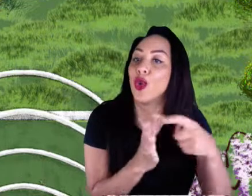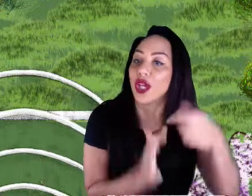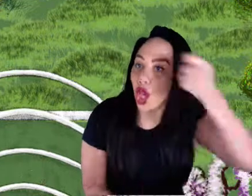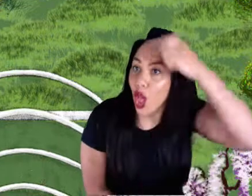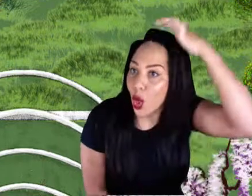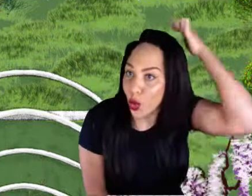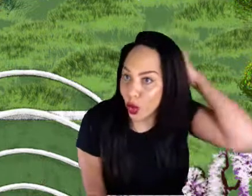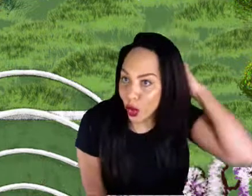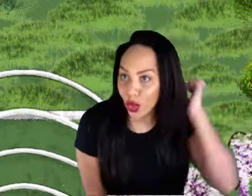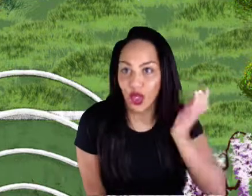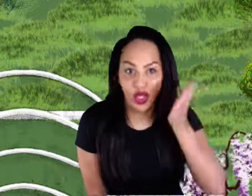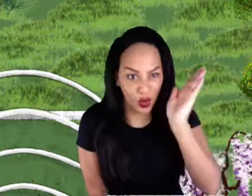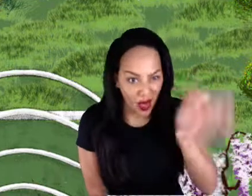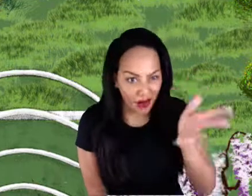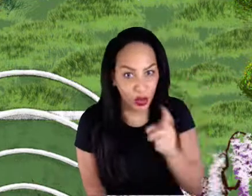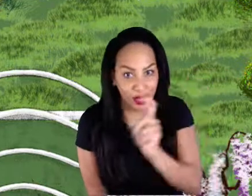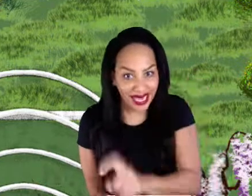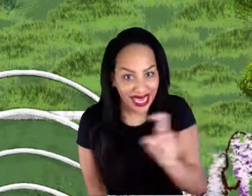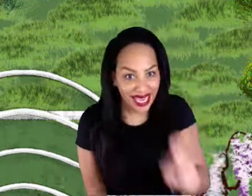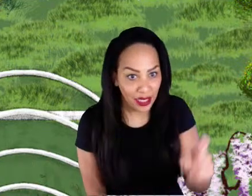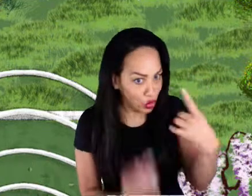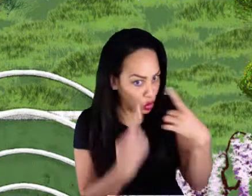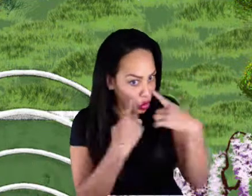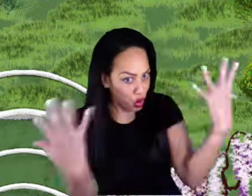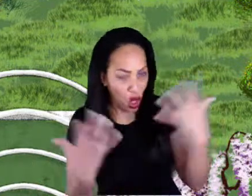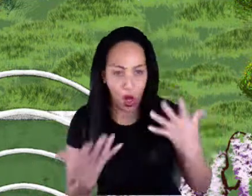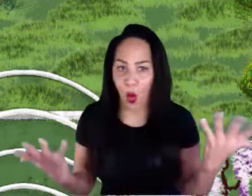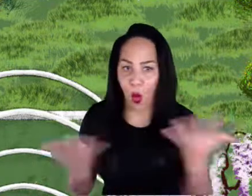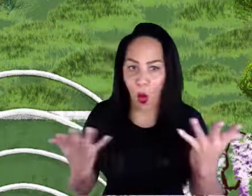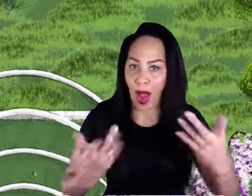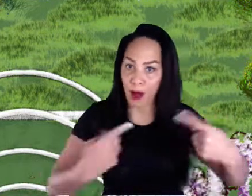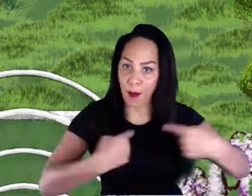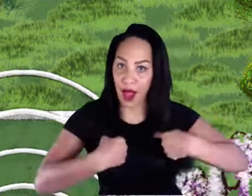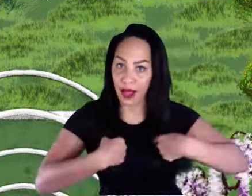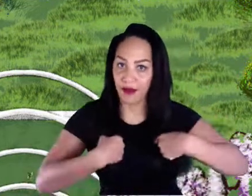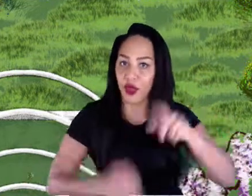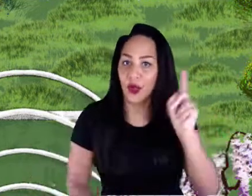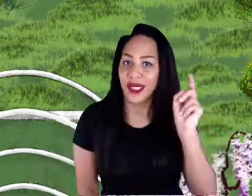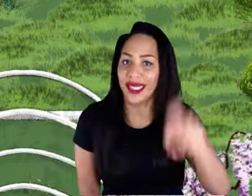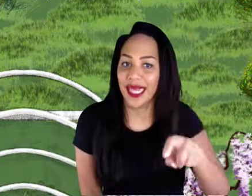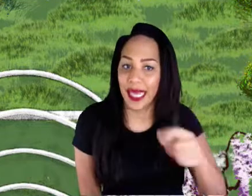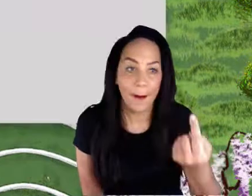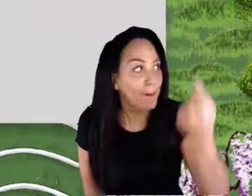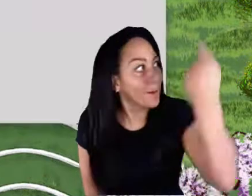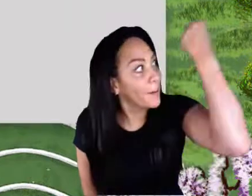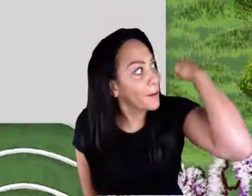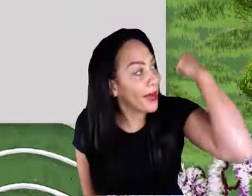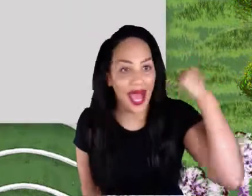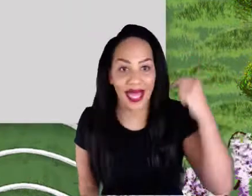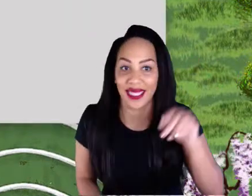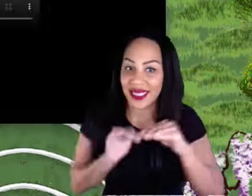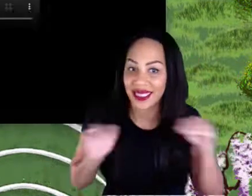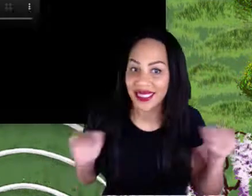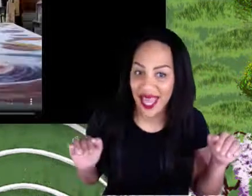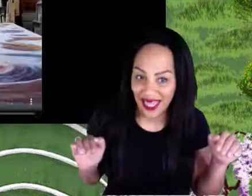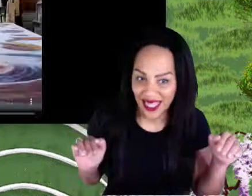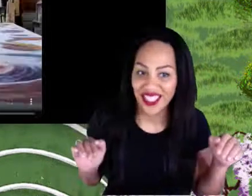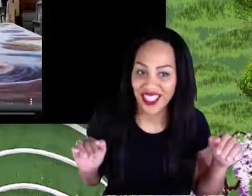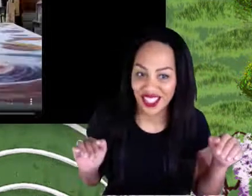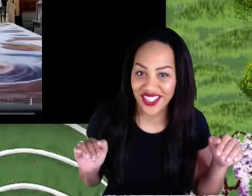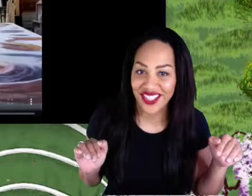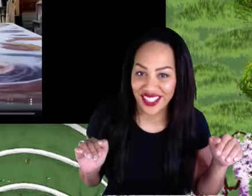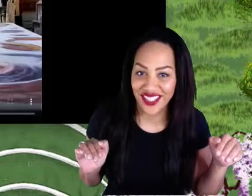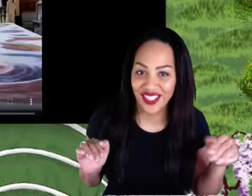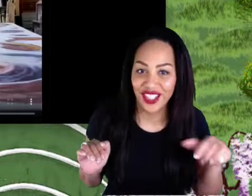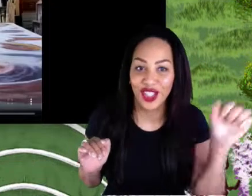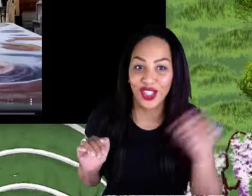to show where you are. If you click on the sign that says backstage, then you will see a little sample